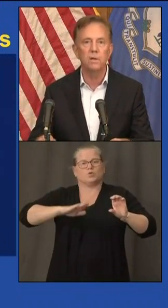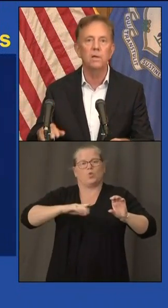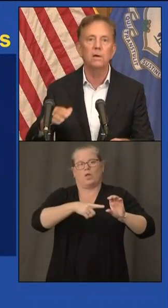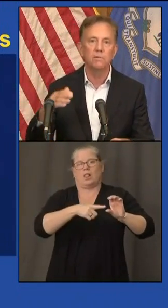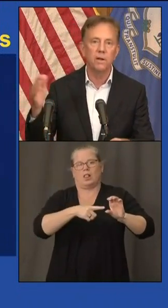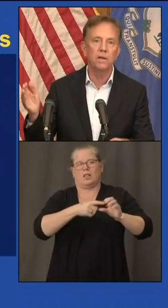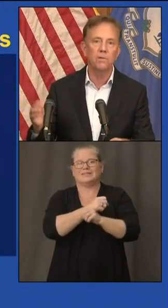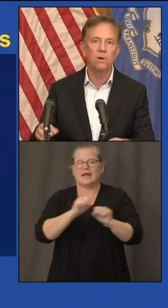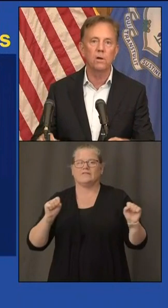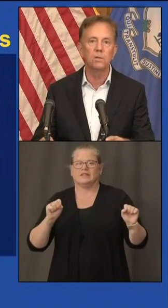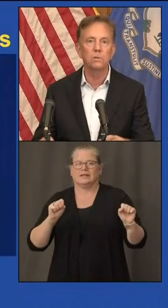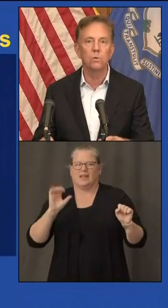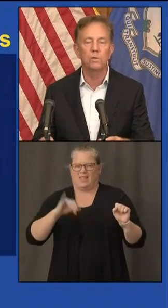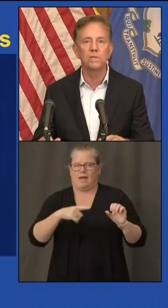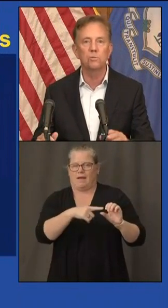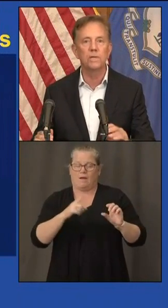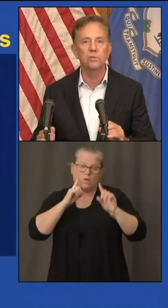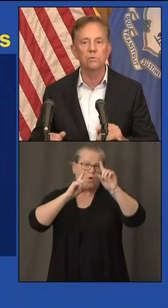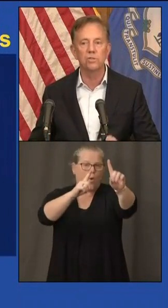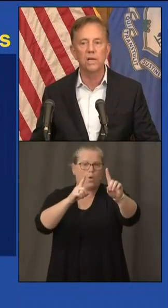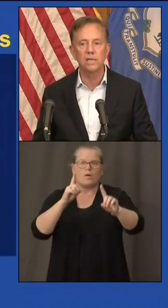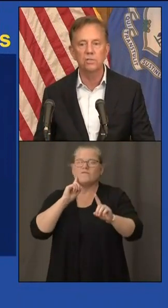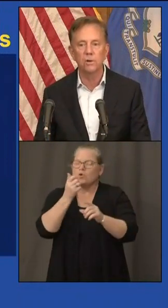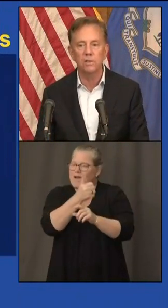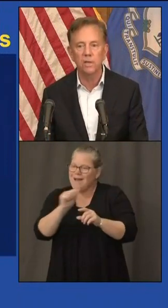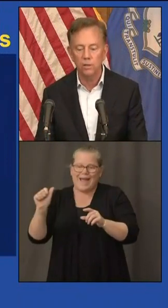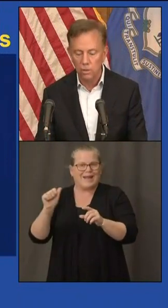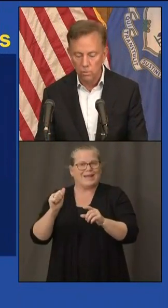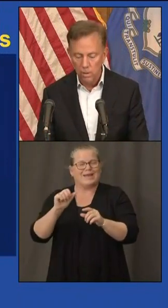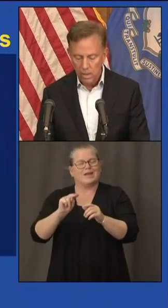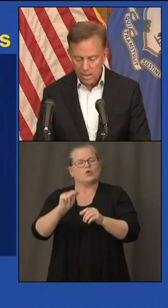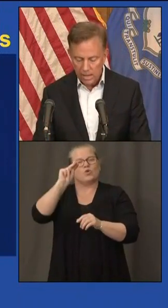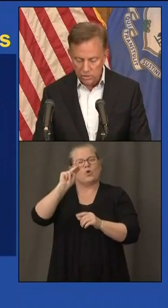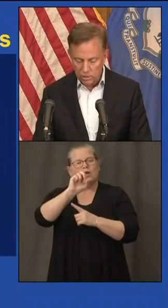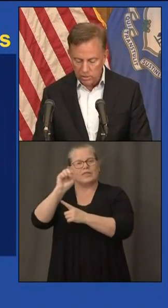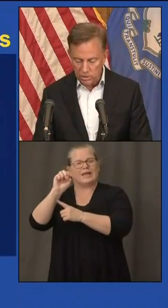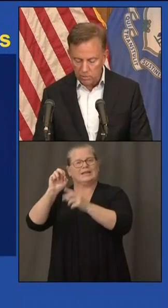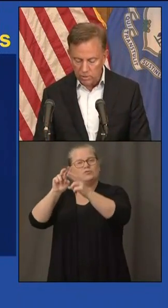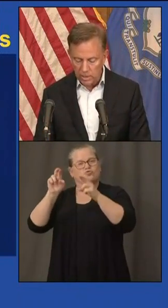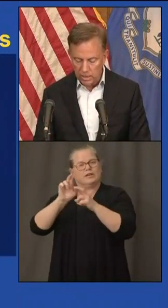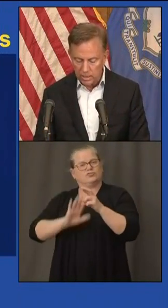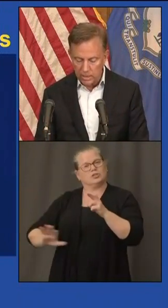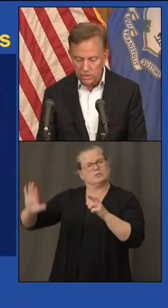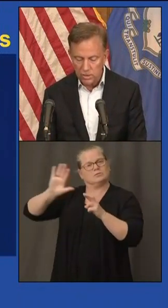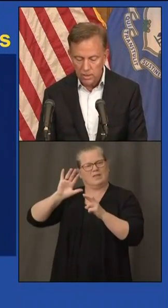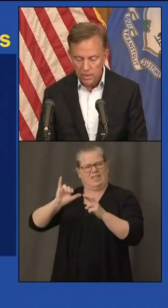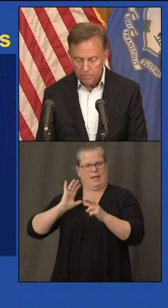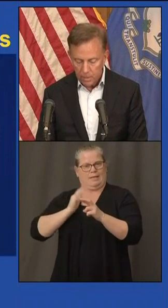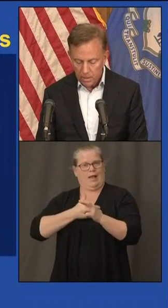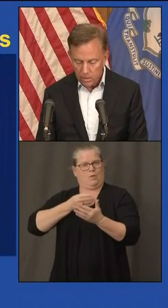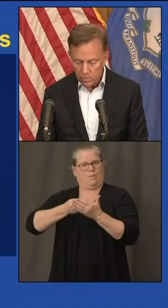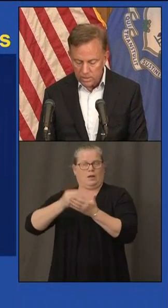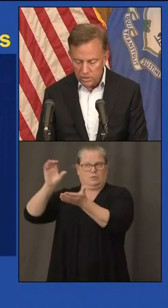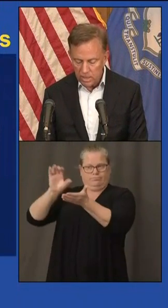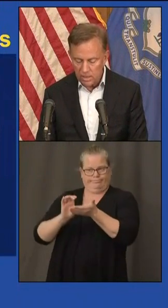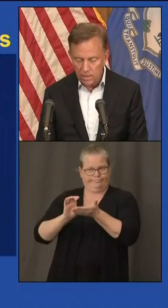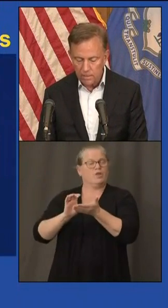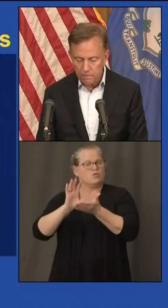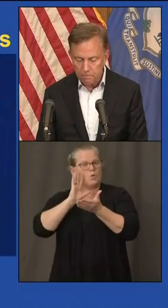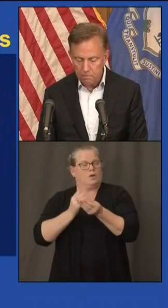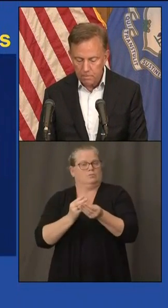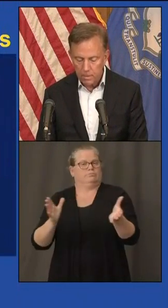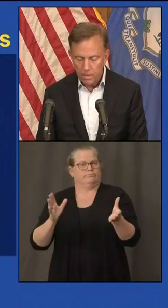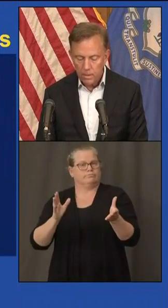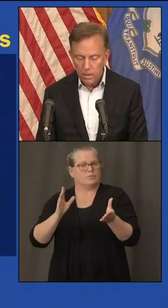safety of any of our northeast regional states so i think you know how seriously we're taking this you know i'd say